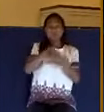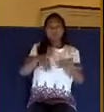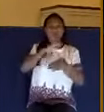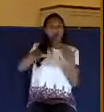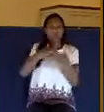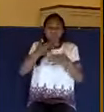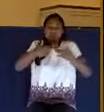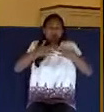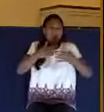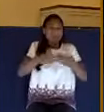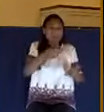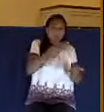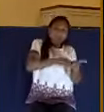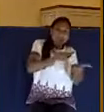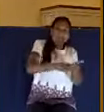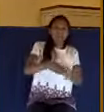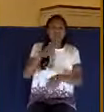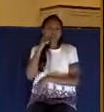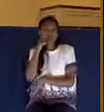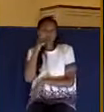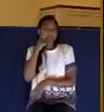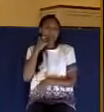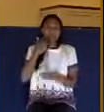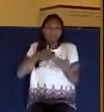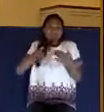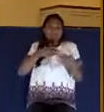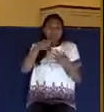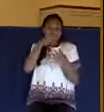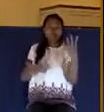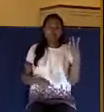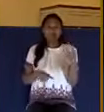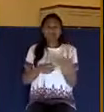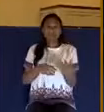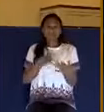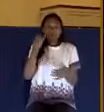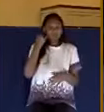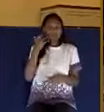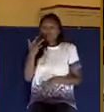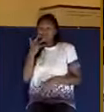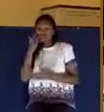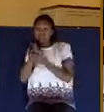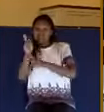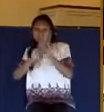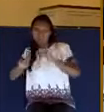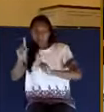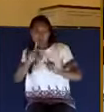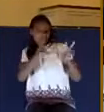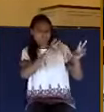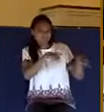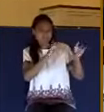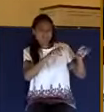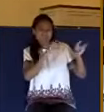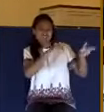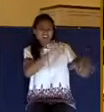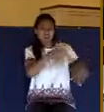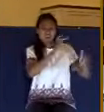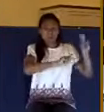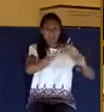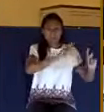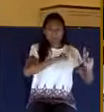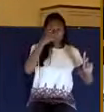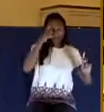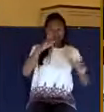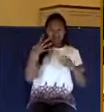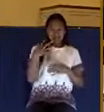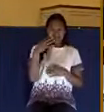or race or anything else. To favor some people and disregard others based on outward